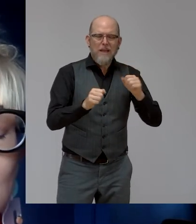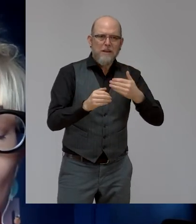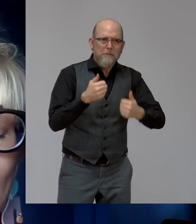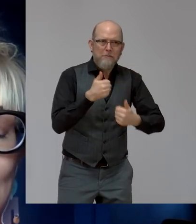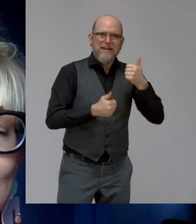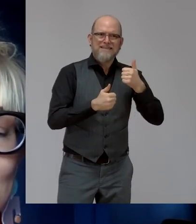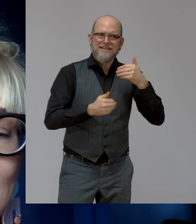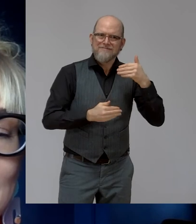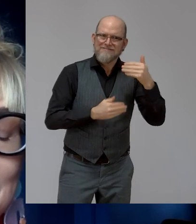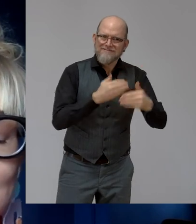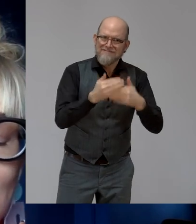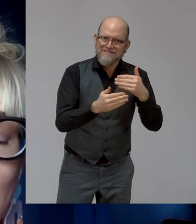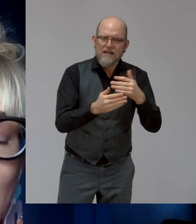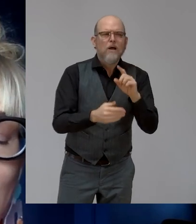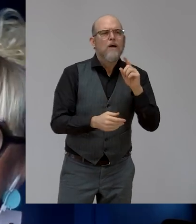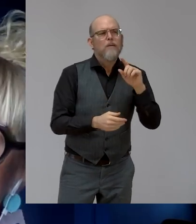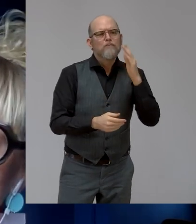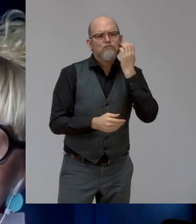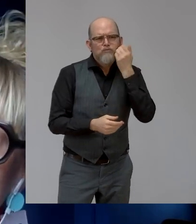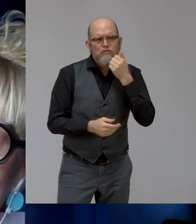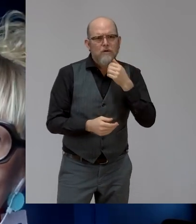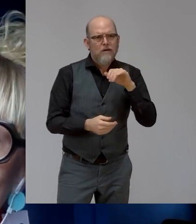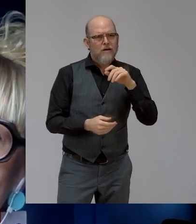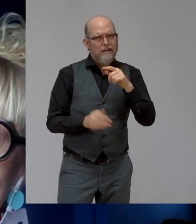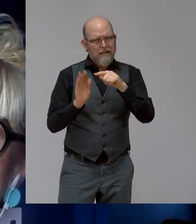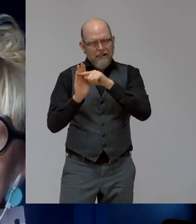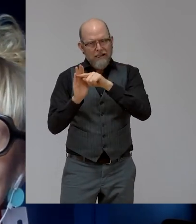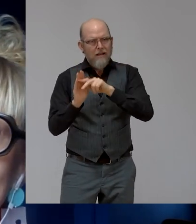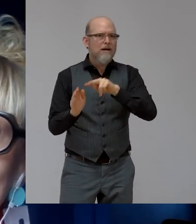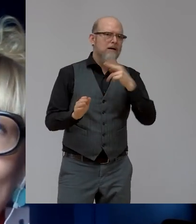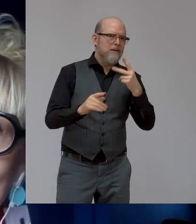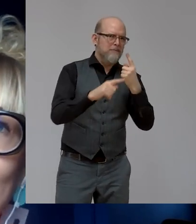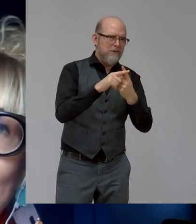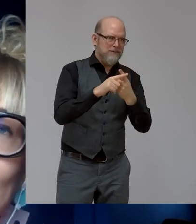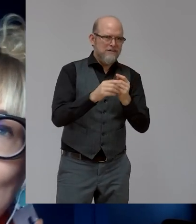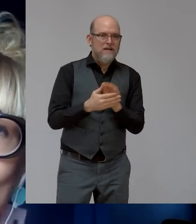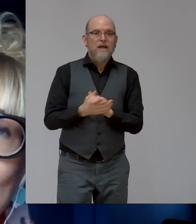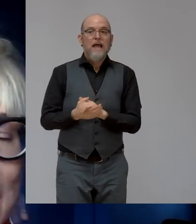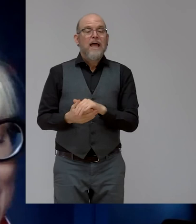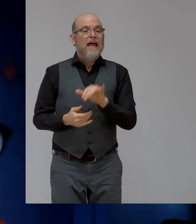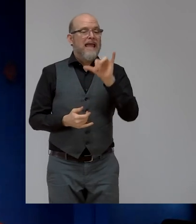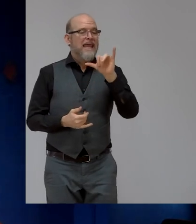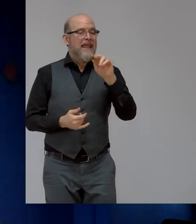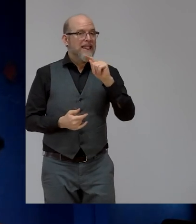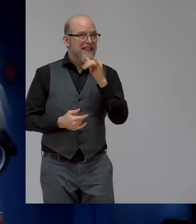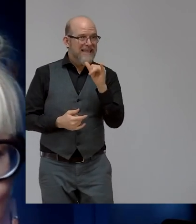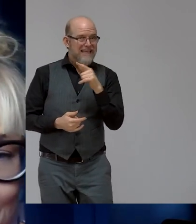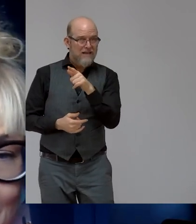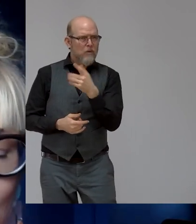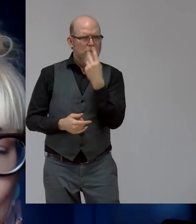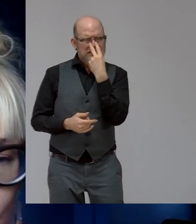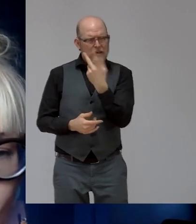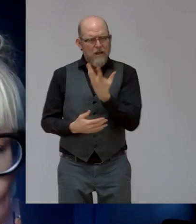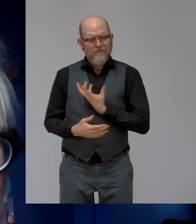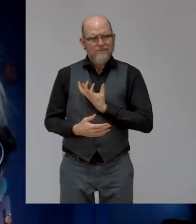of. So, Yeti, I'm going to ask you to give us your your your the frustration and then end on the positive